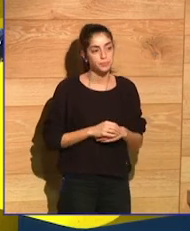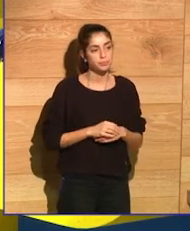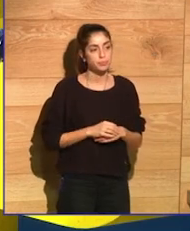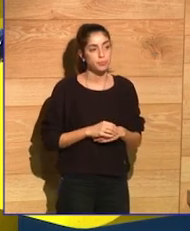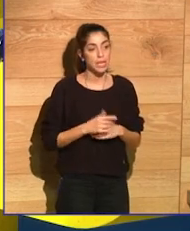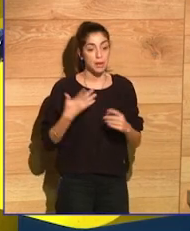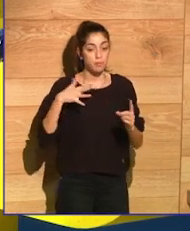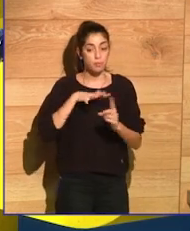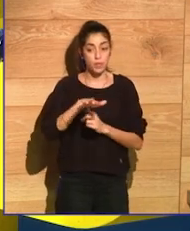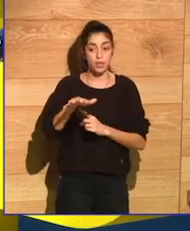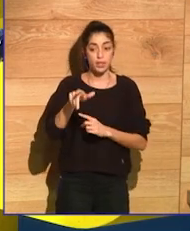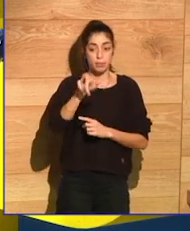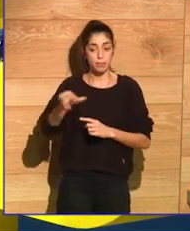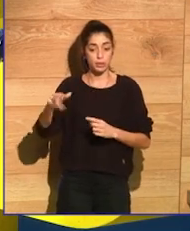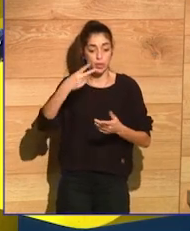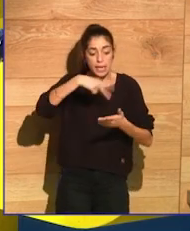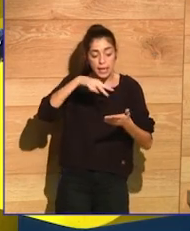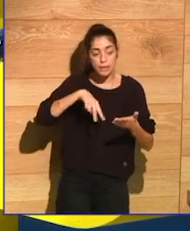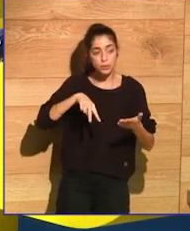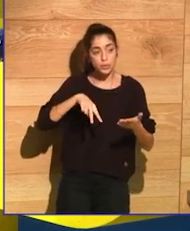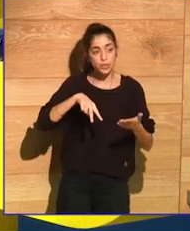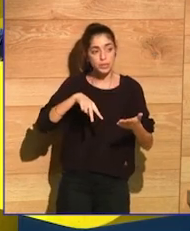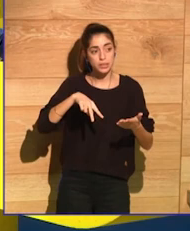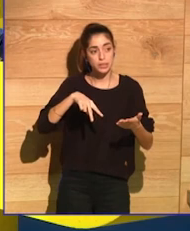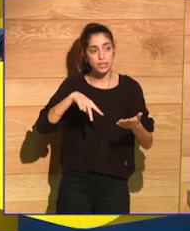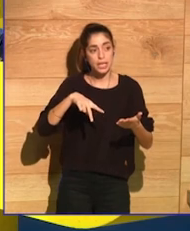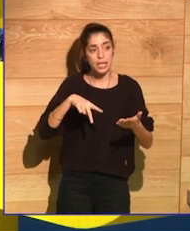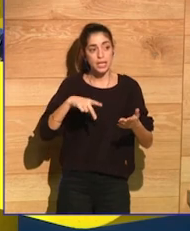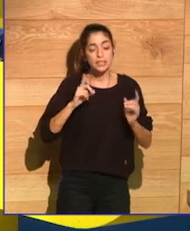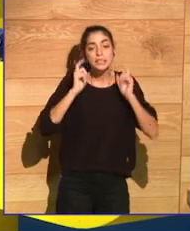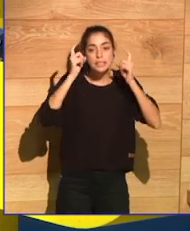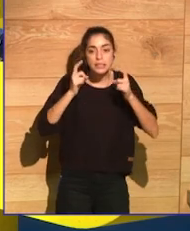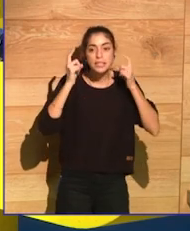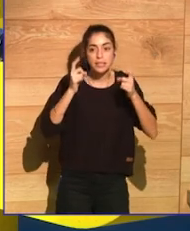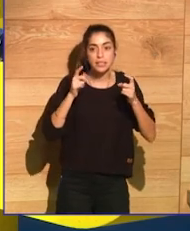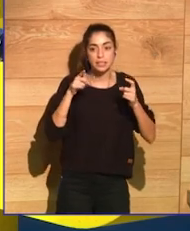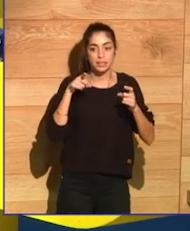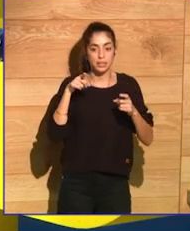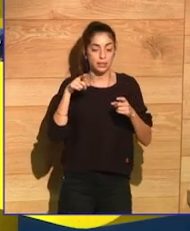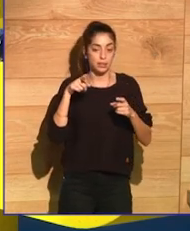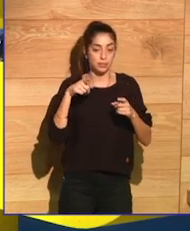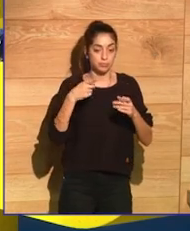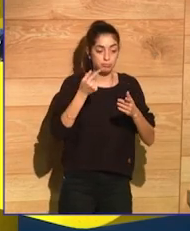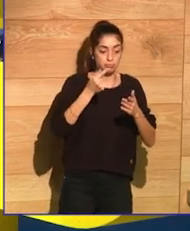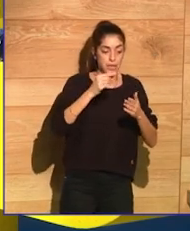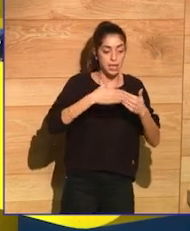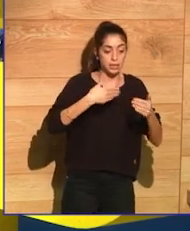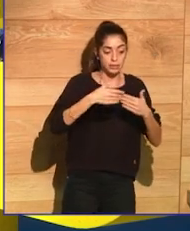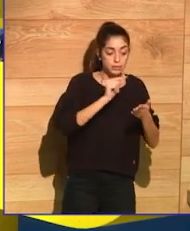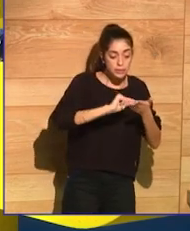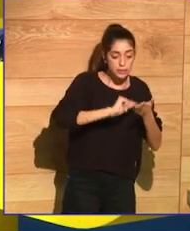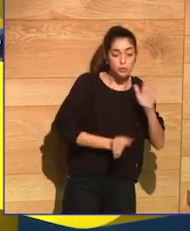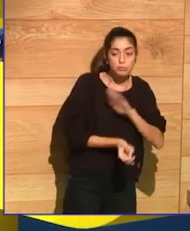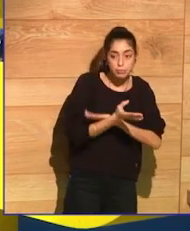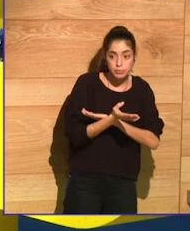Another influence of your books in the readers is that some readers have wanted to become writers themselves when